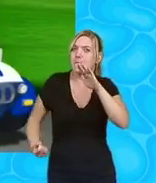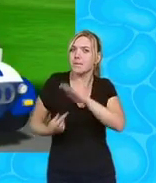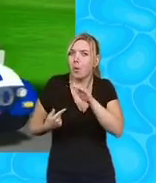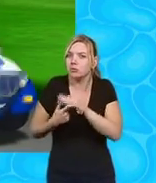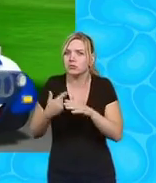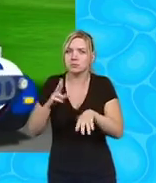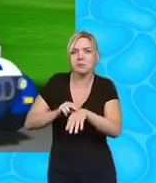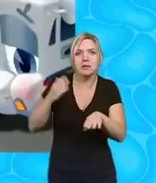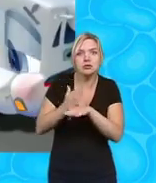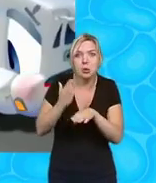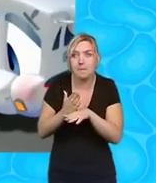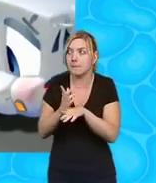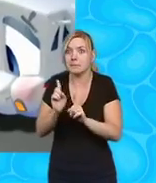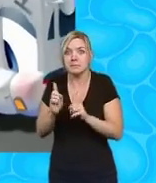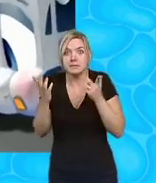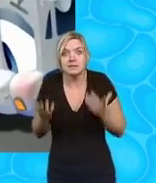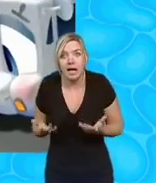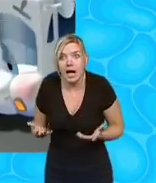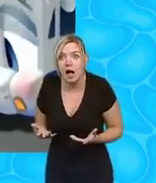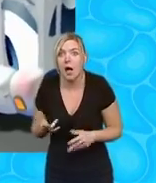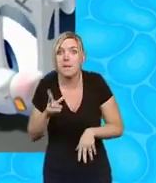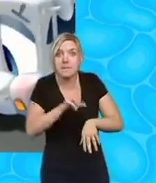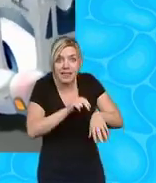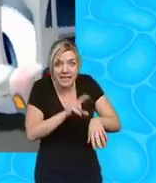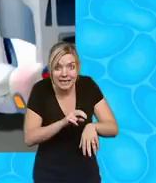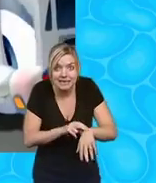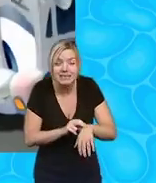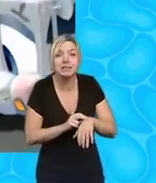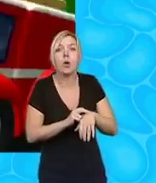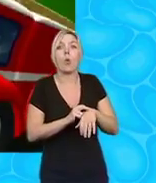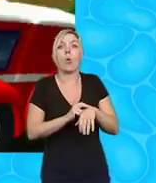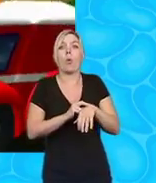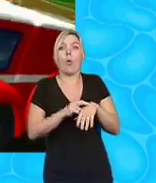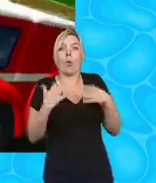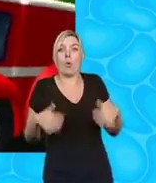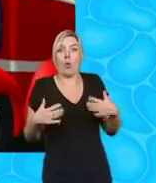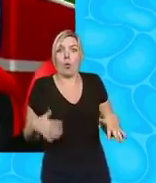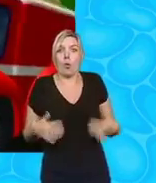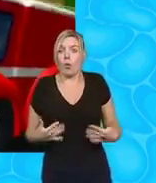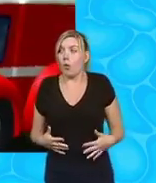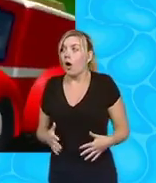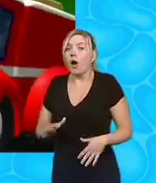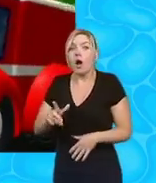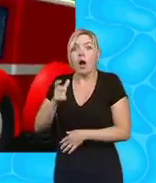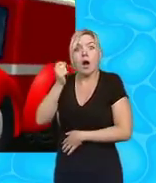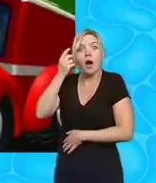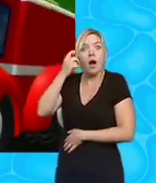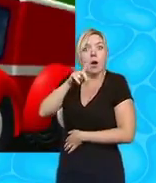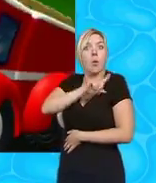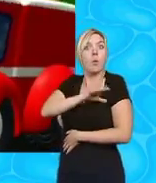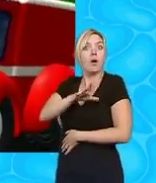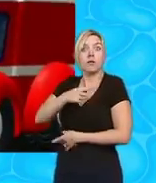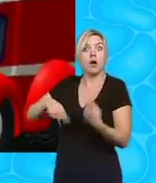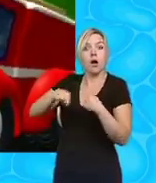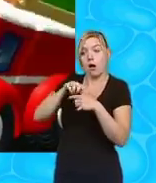uh today a police job huh wow hey I've got an idea maybe we can do this big